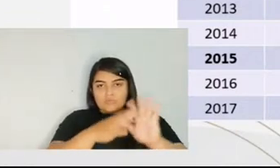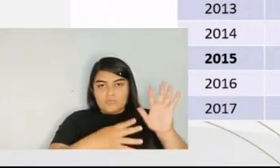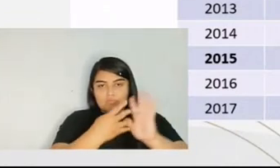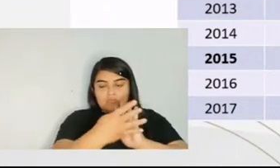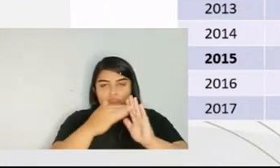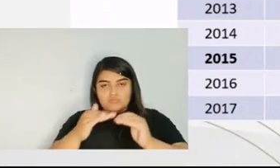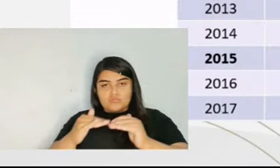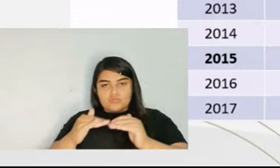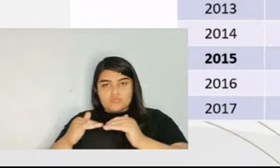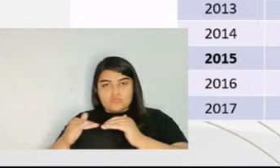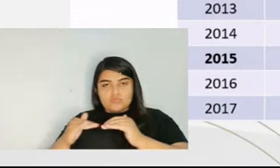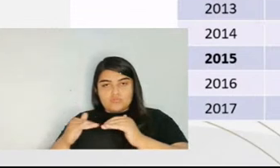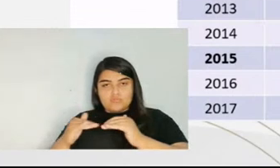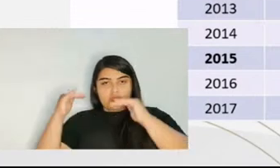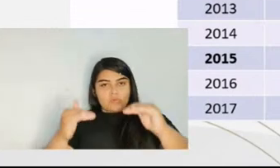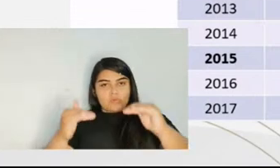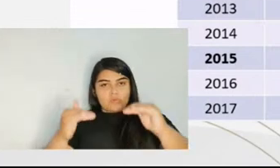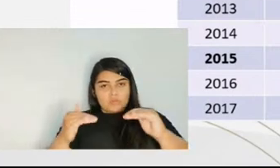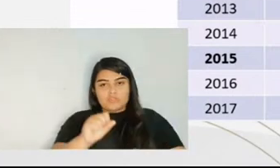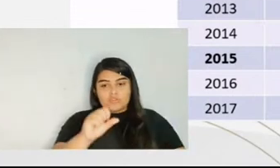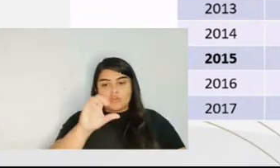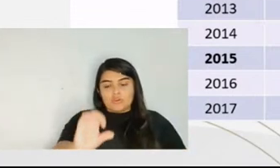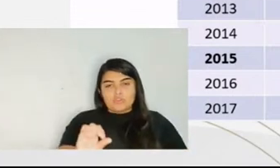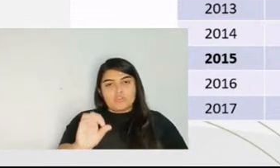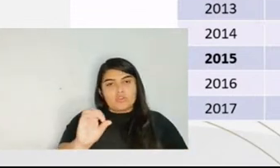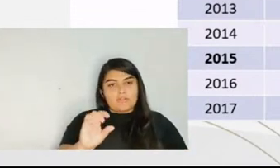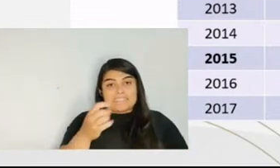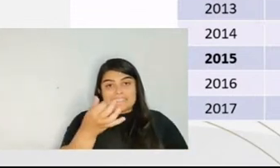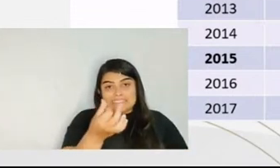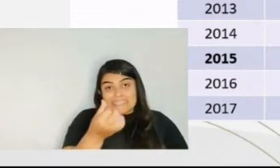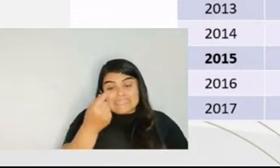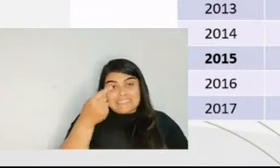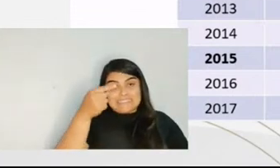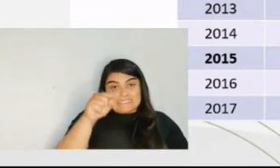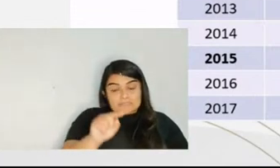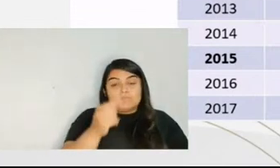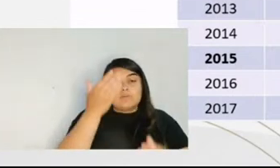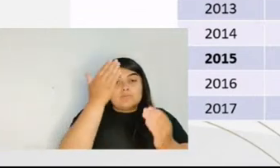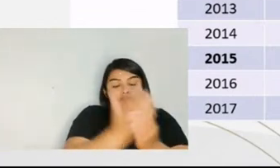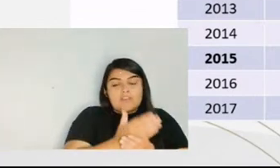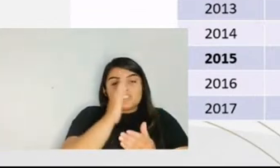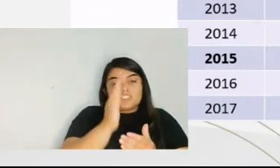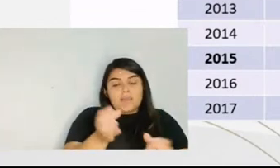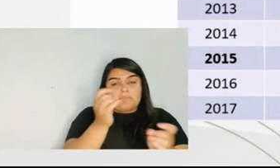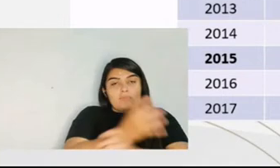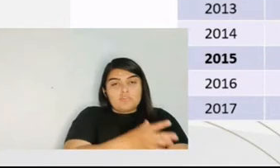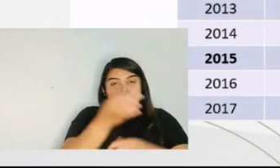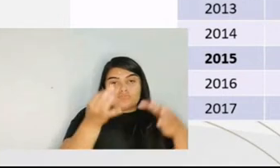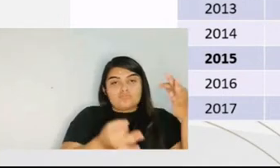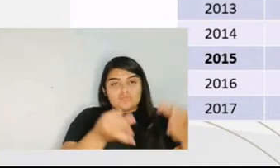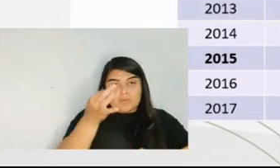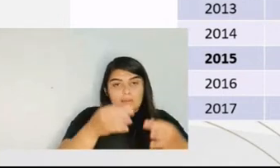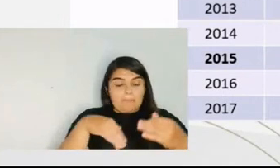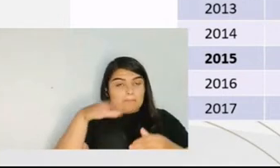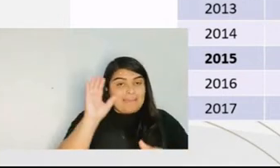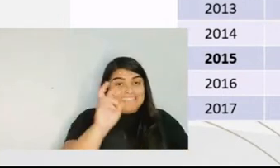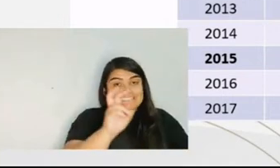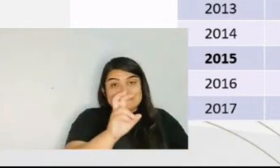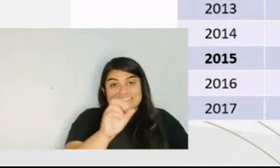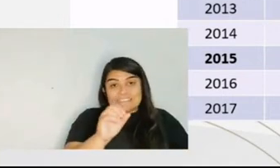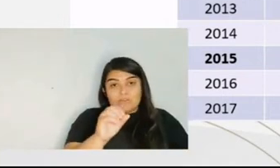of our prosecutors going from 6,000 processes that have been judged